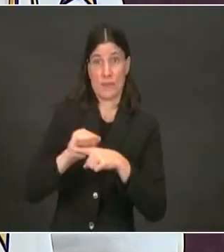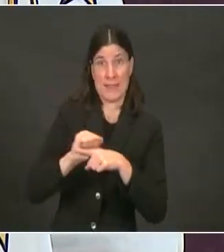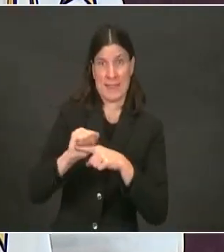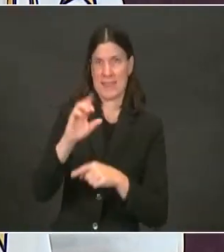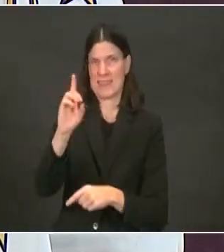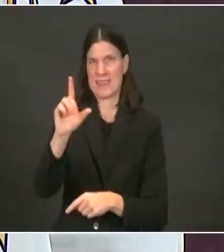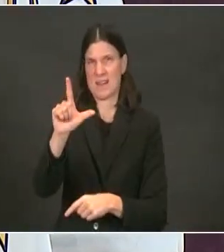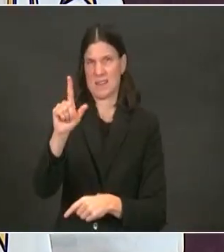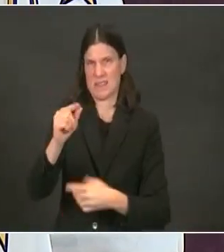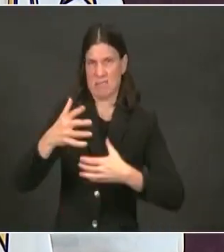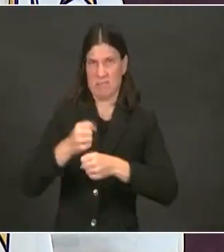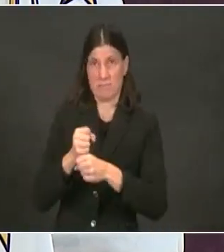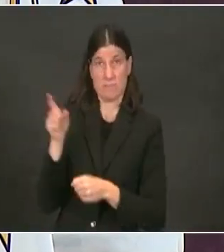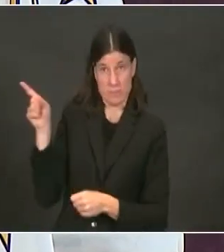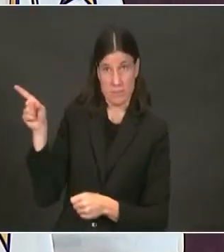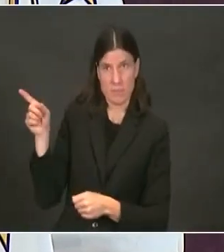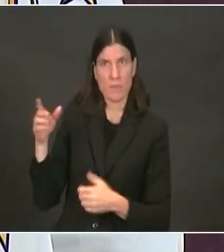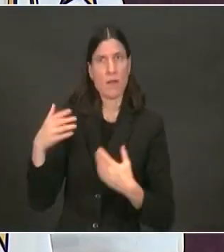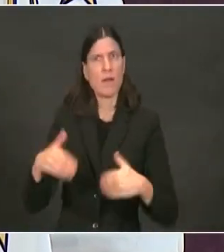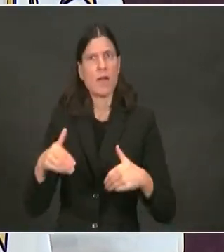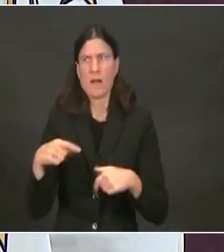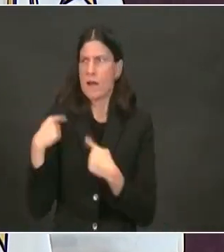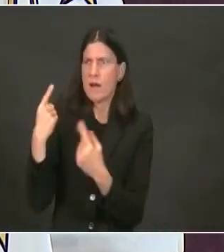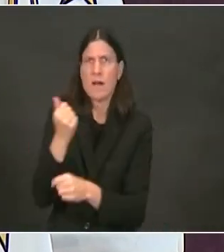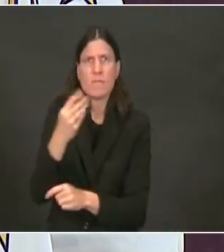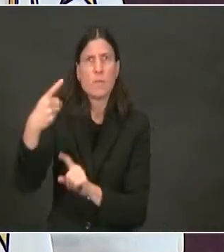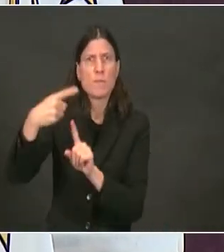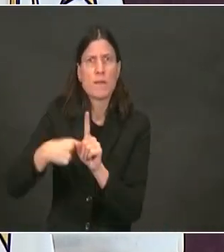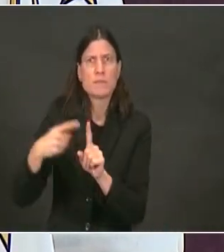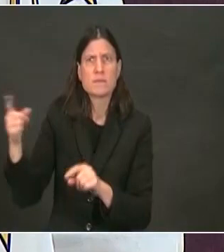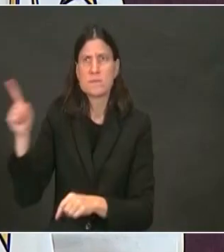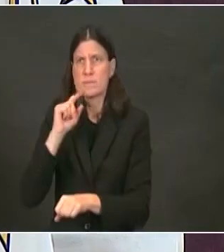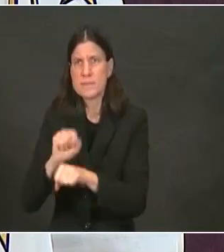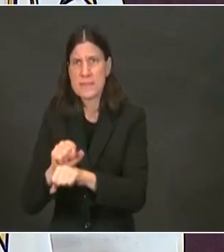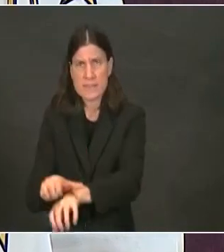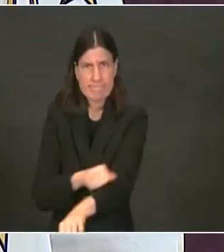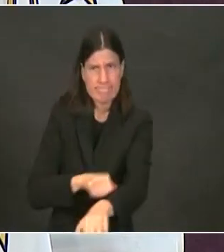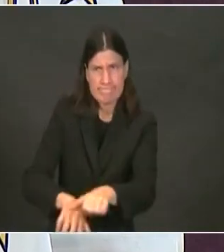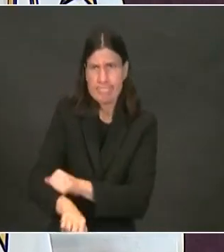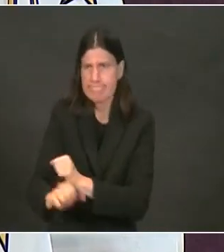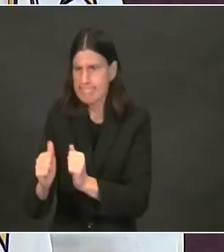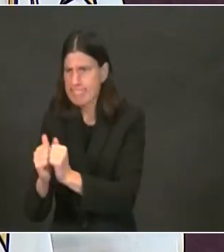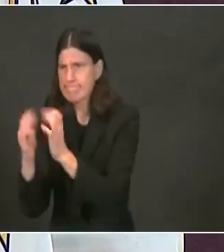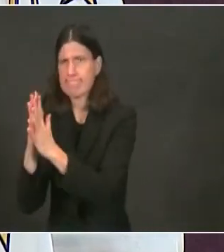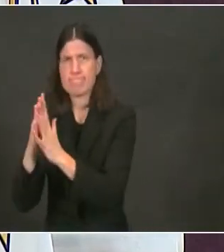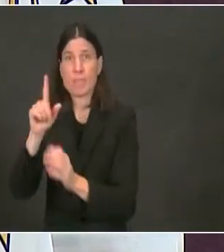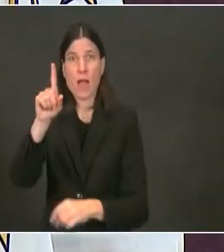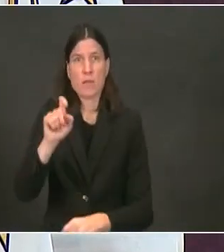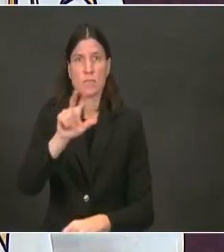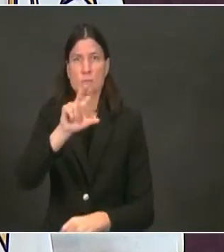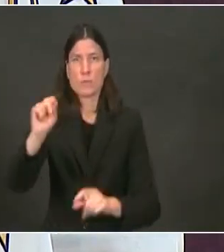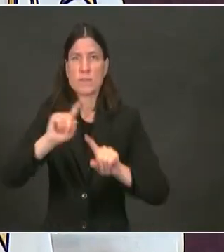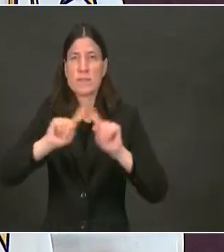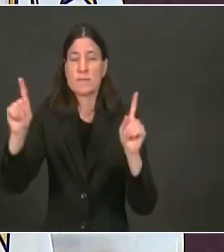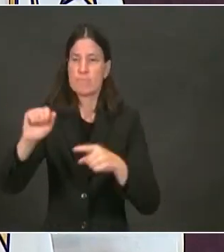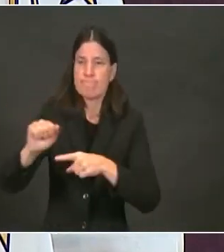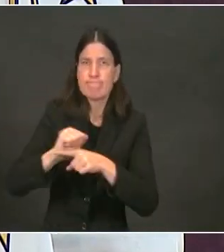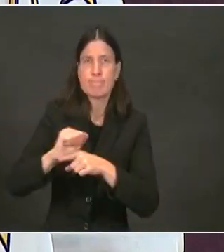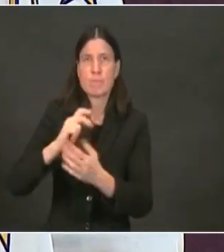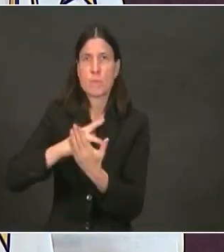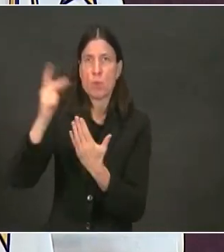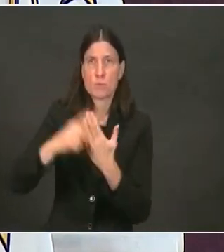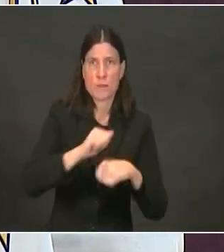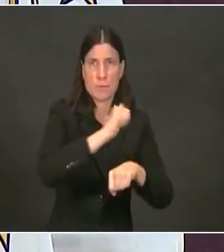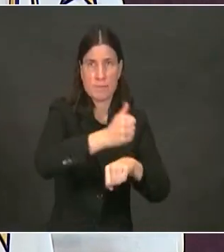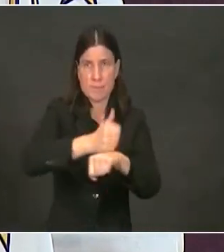in just a few months, 130 different training programs, and nearly 200 businesses have hired